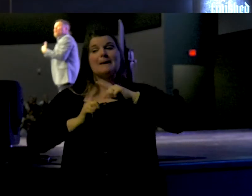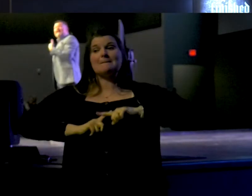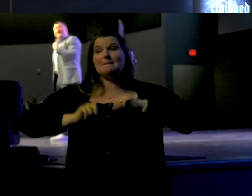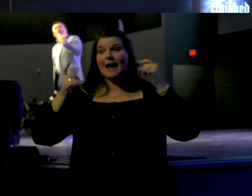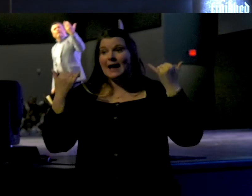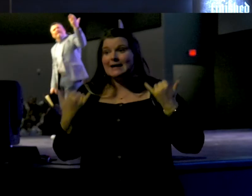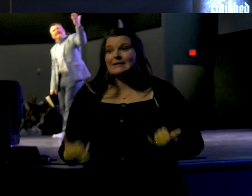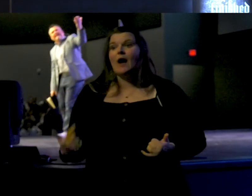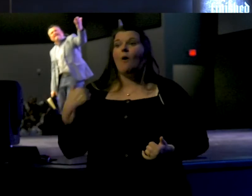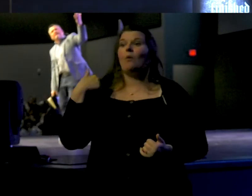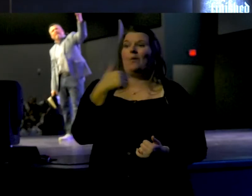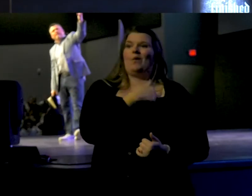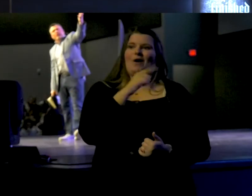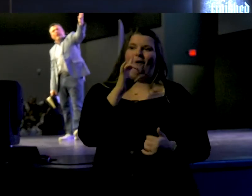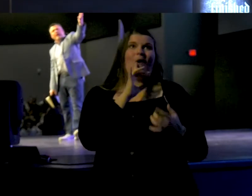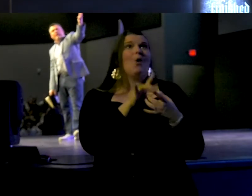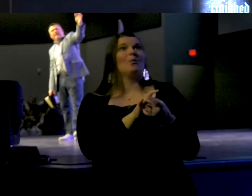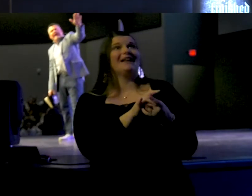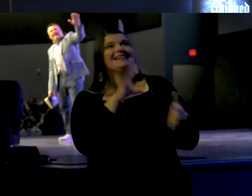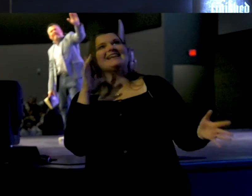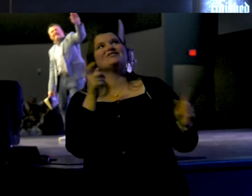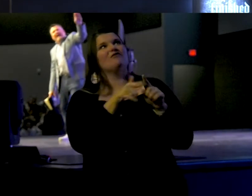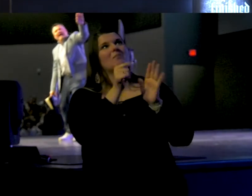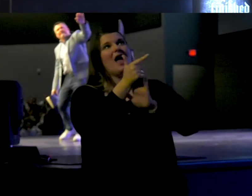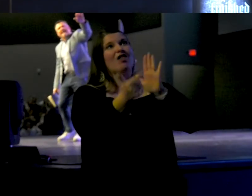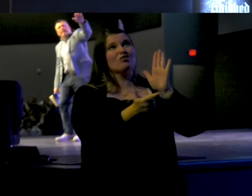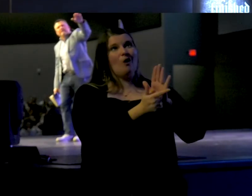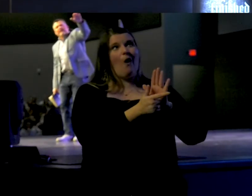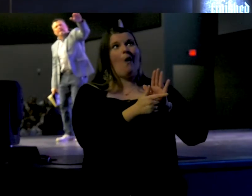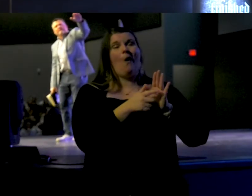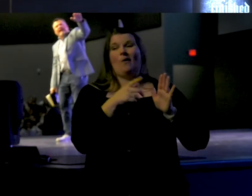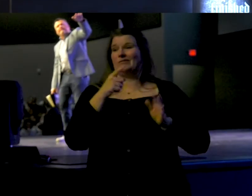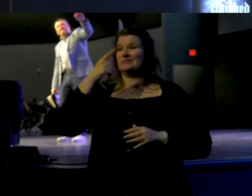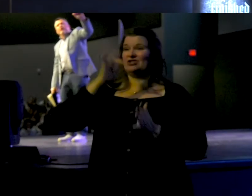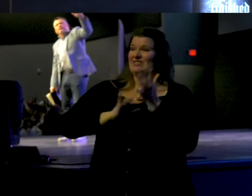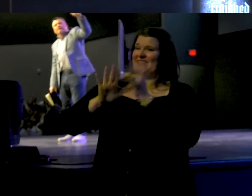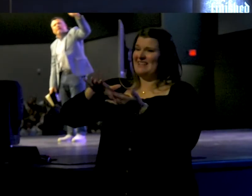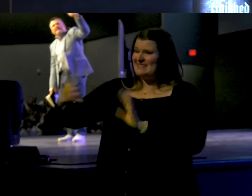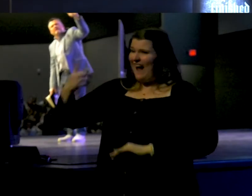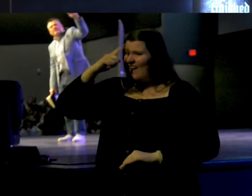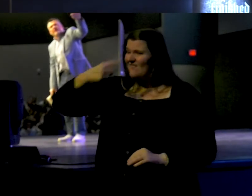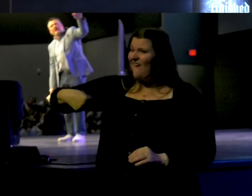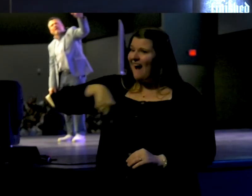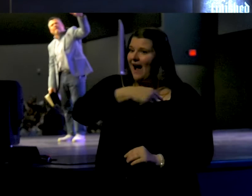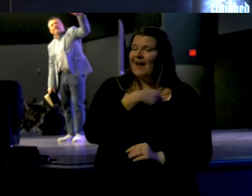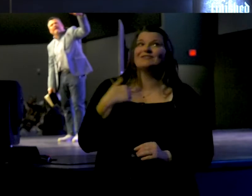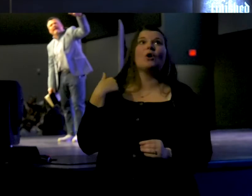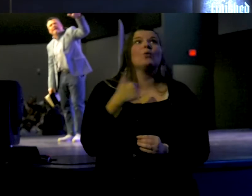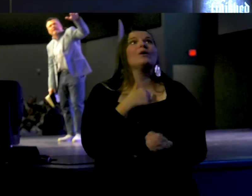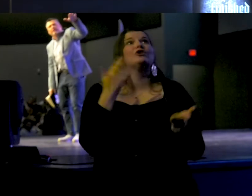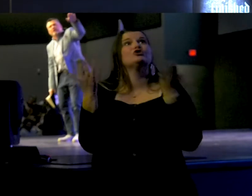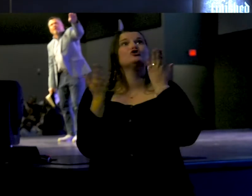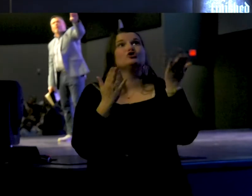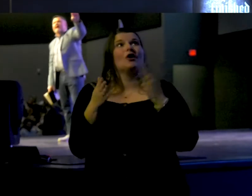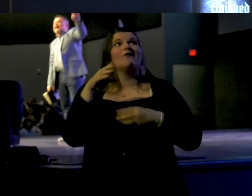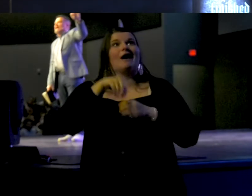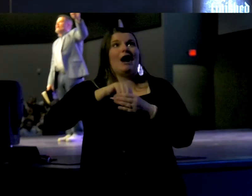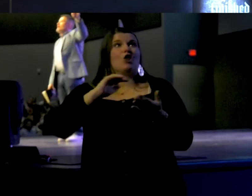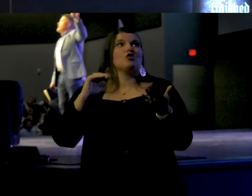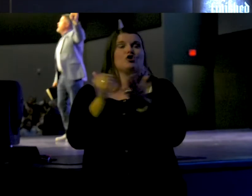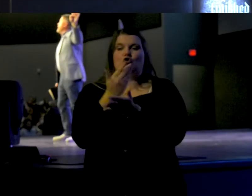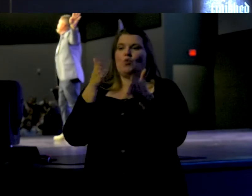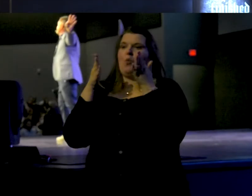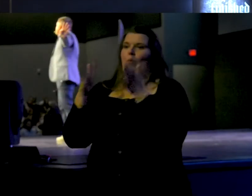we are released from the law, having died to that which held us captives, so that we serve in the new